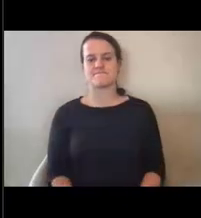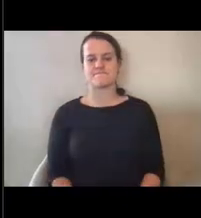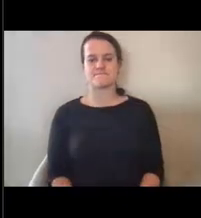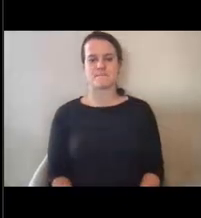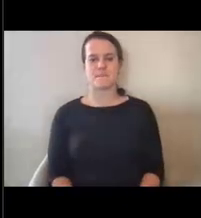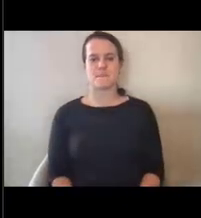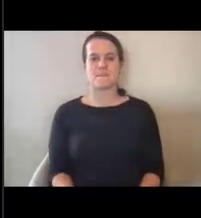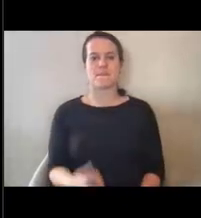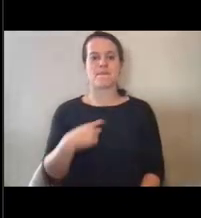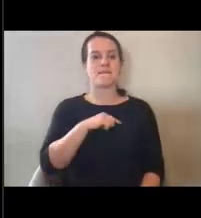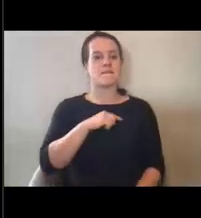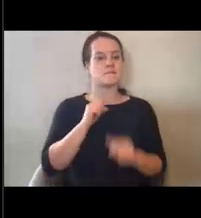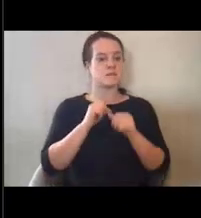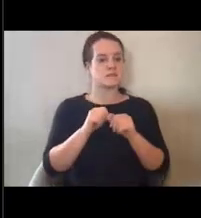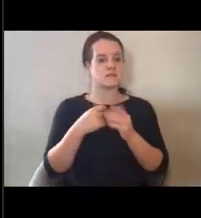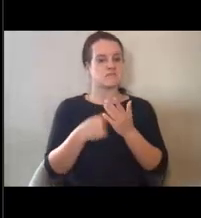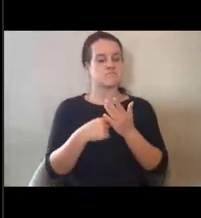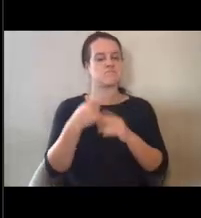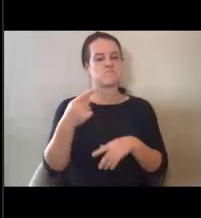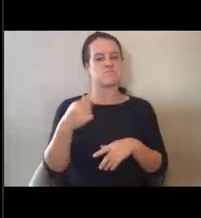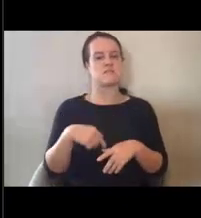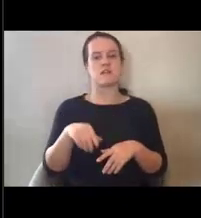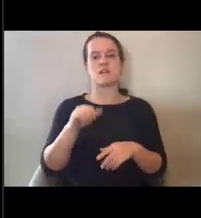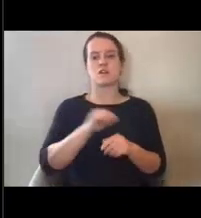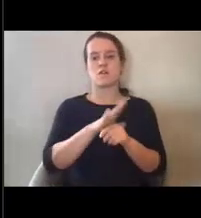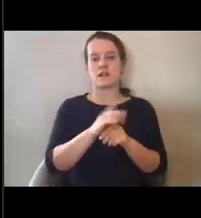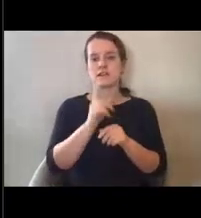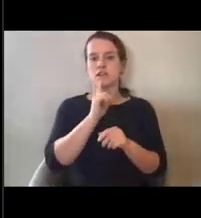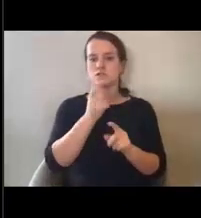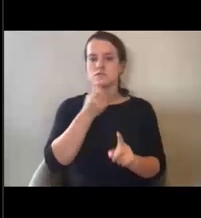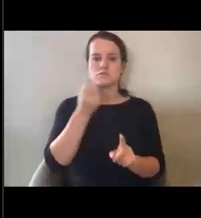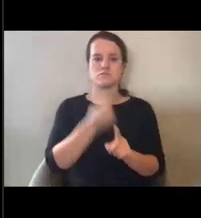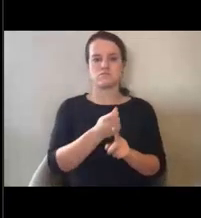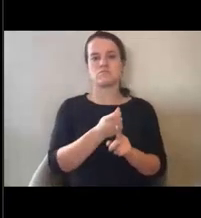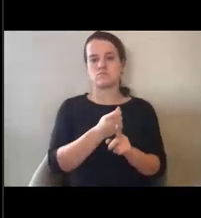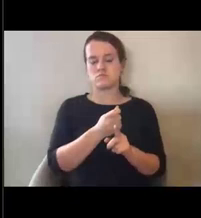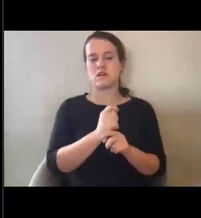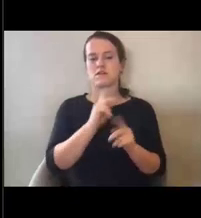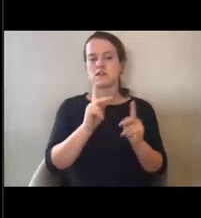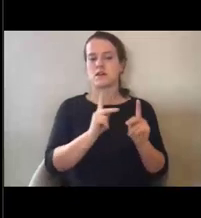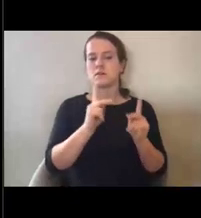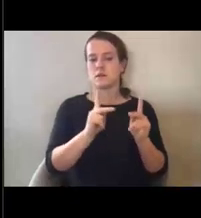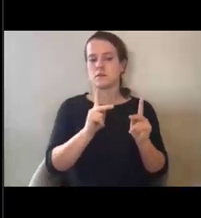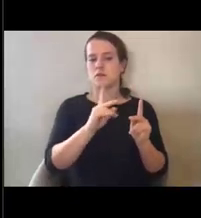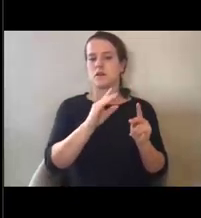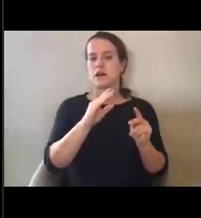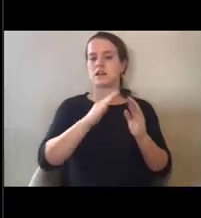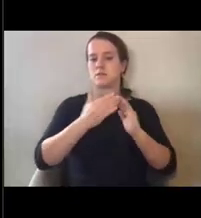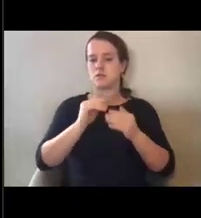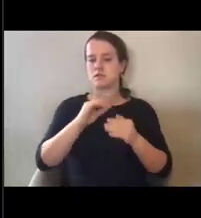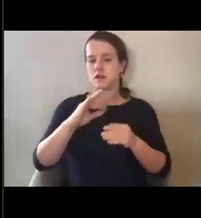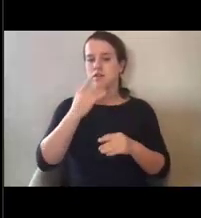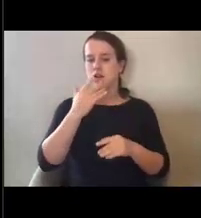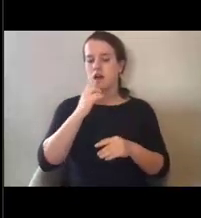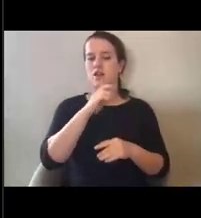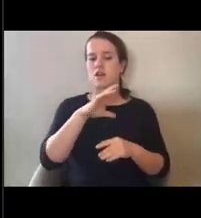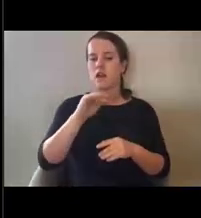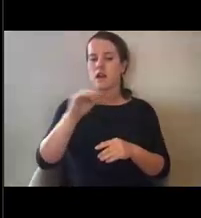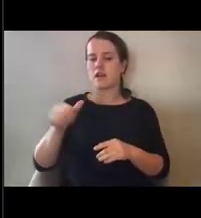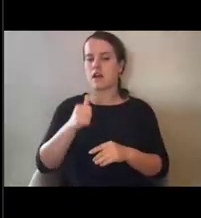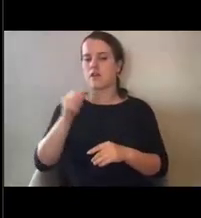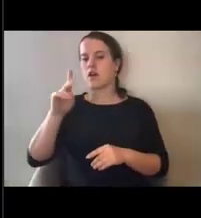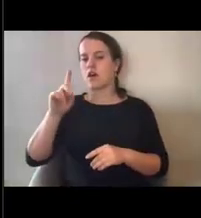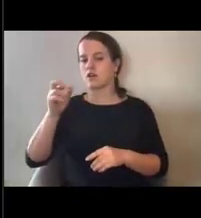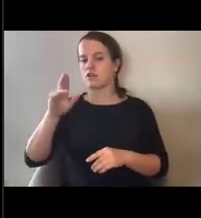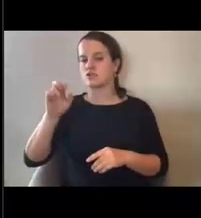As we know, COVID-19 has had a disproportionate effect on communities of color and other underserved populations, including